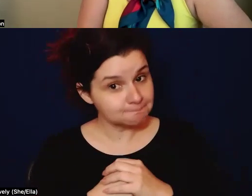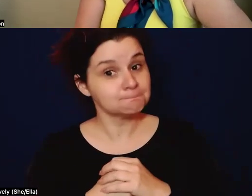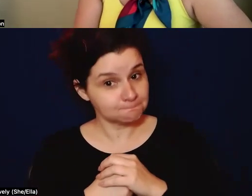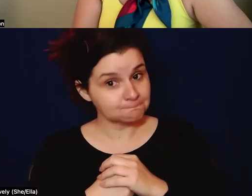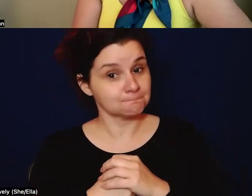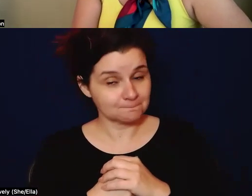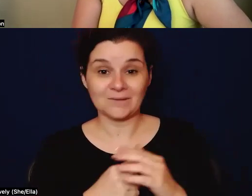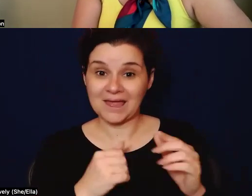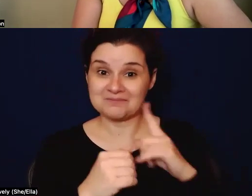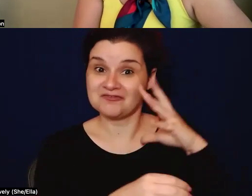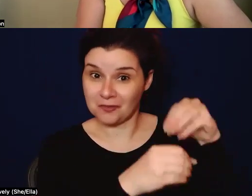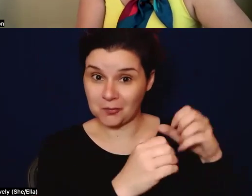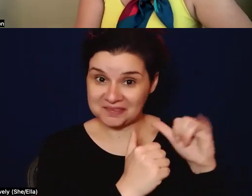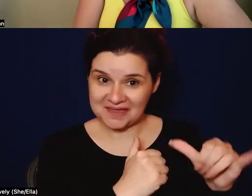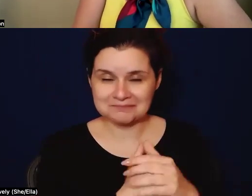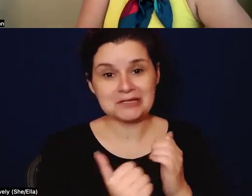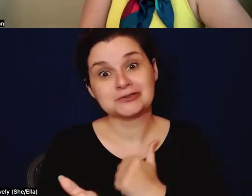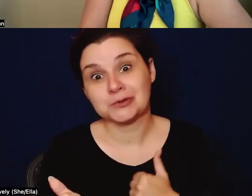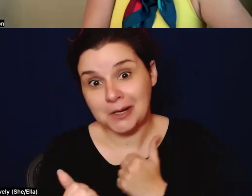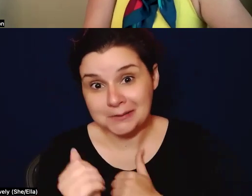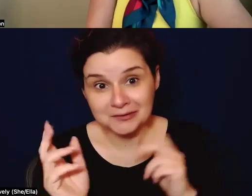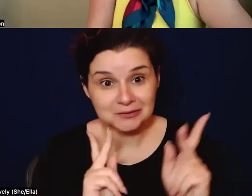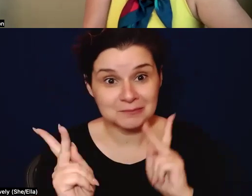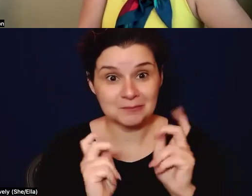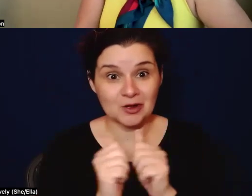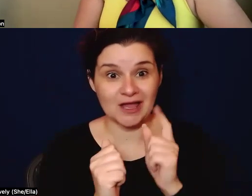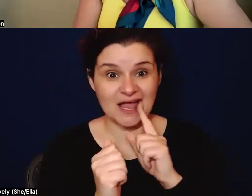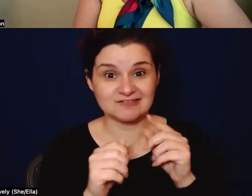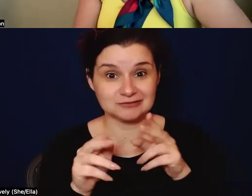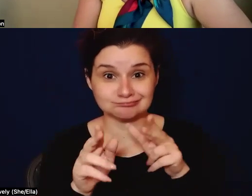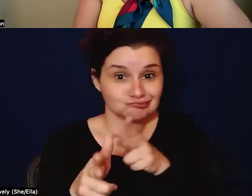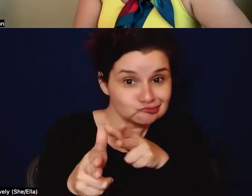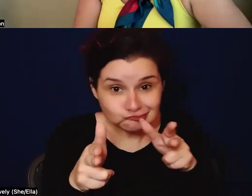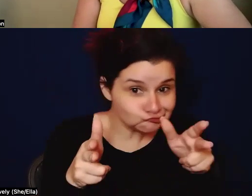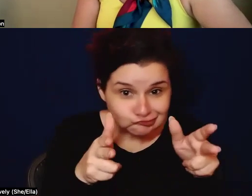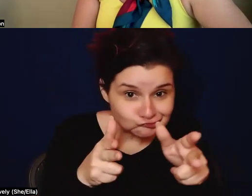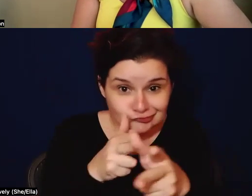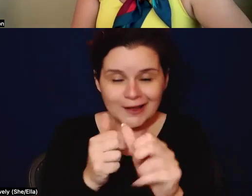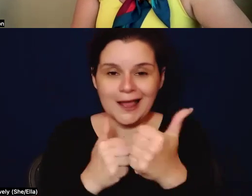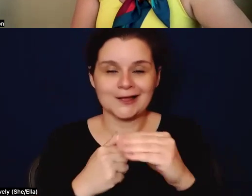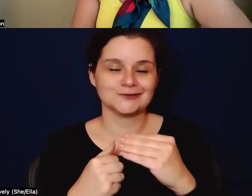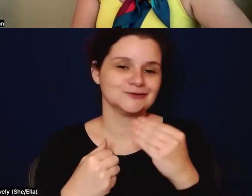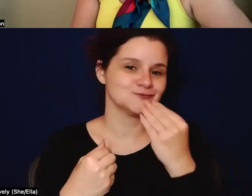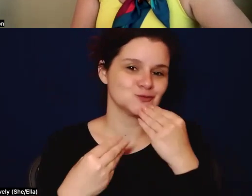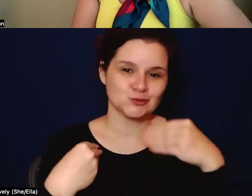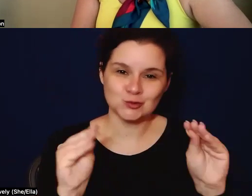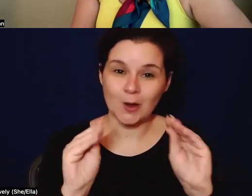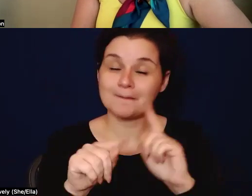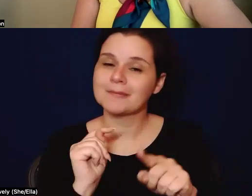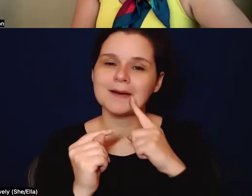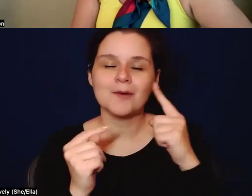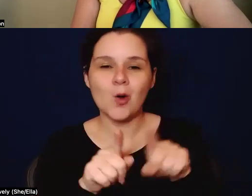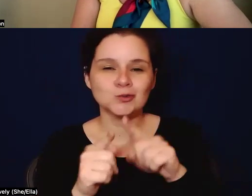part of it. Um, sorry for all the people who have to scoot your cart around me at the grocery store, but, um, but I'm thinking also